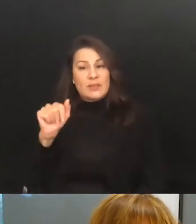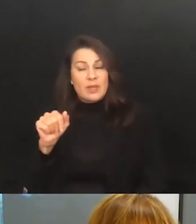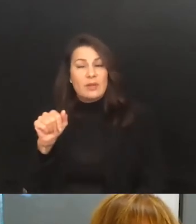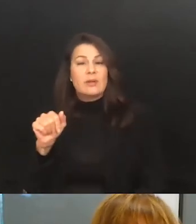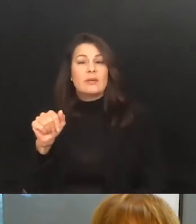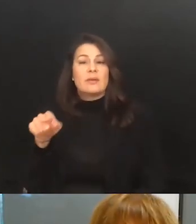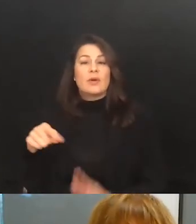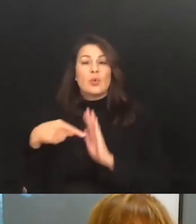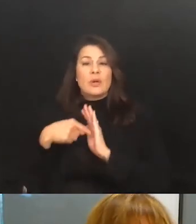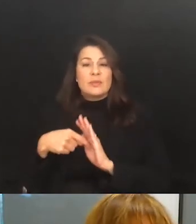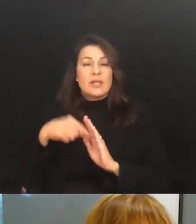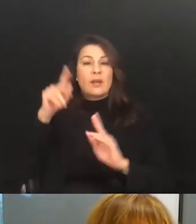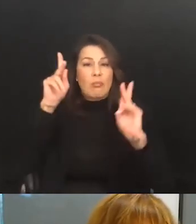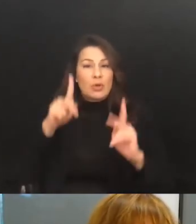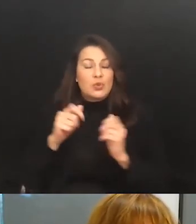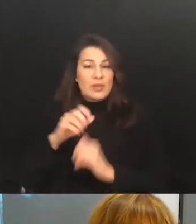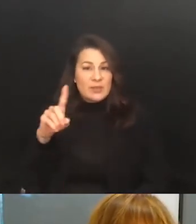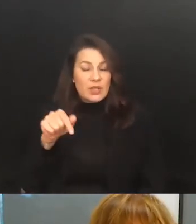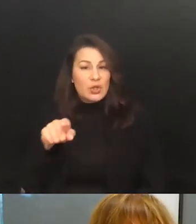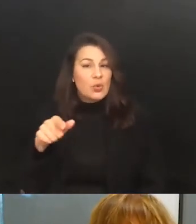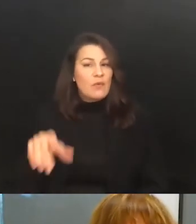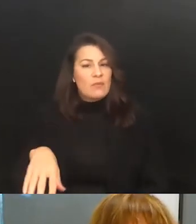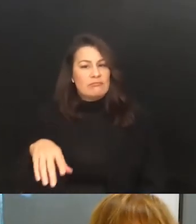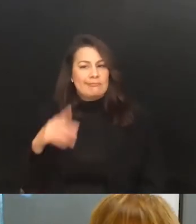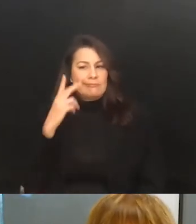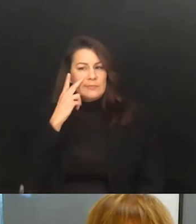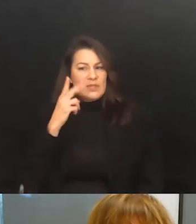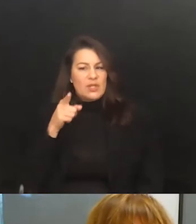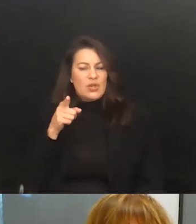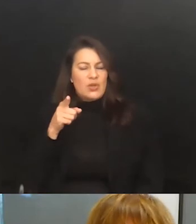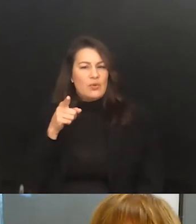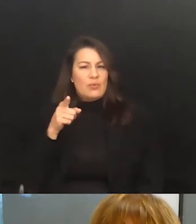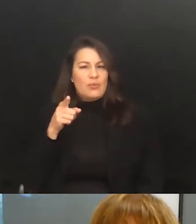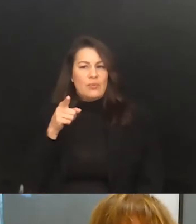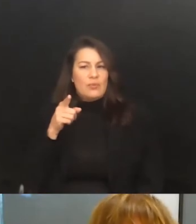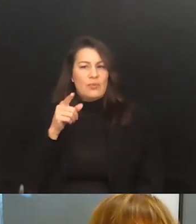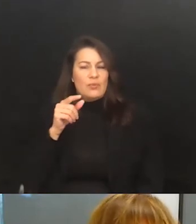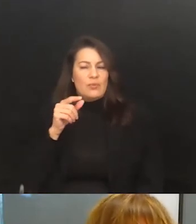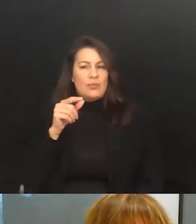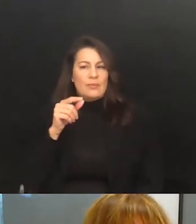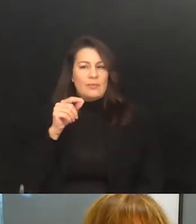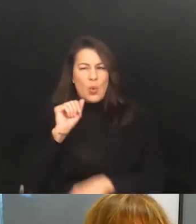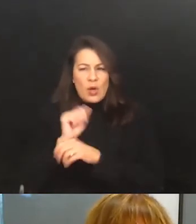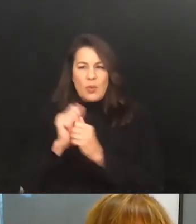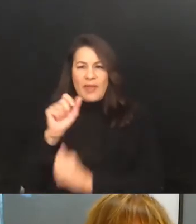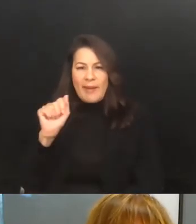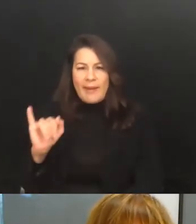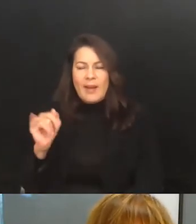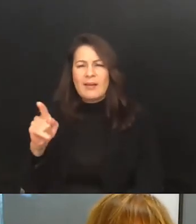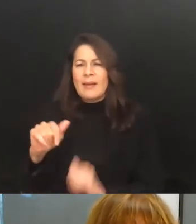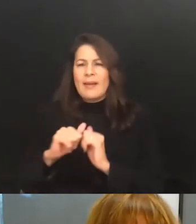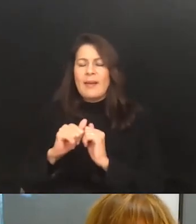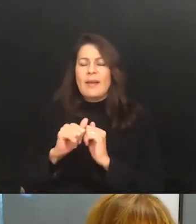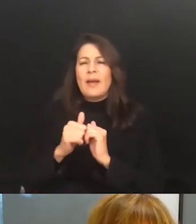a person with a disability and you find you're, you're facing this AI, how do you recommend, or what do you recommend to